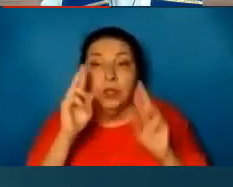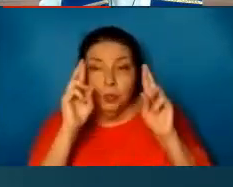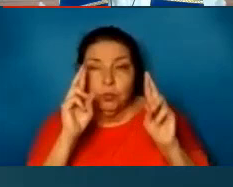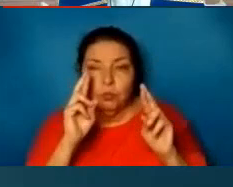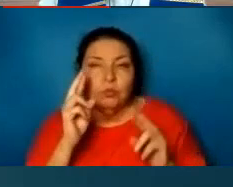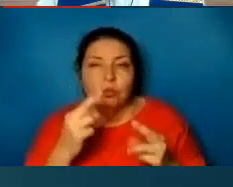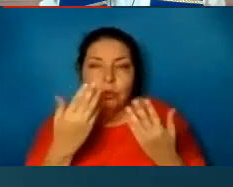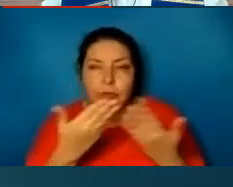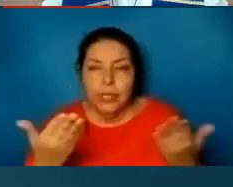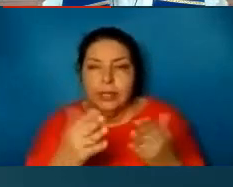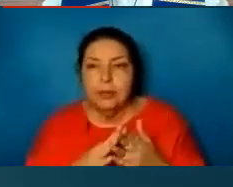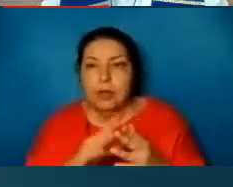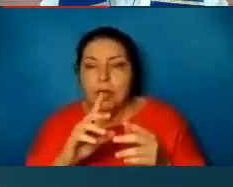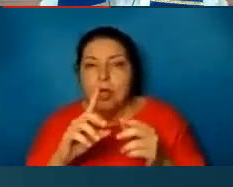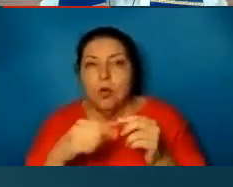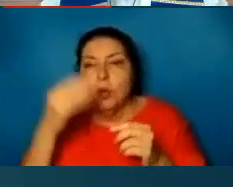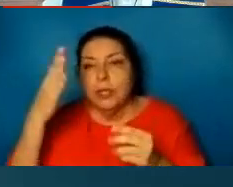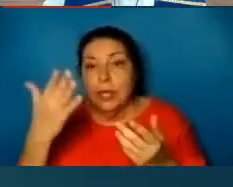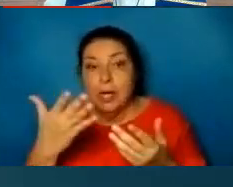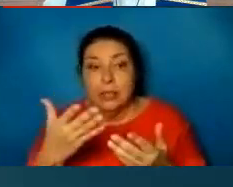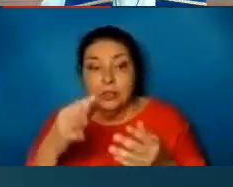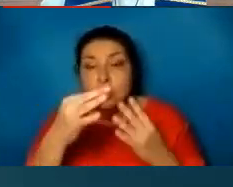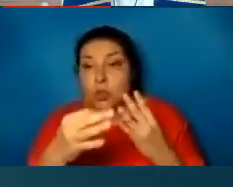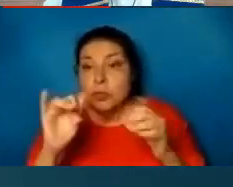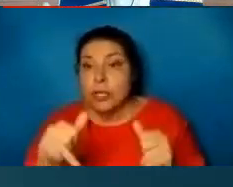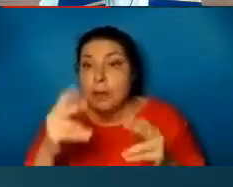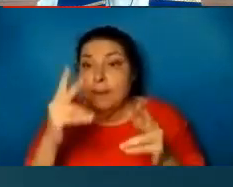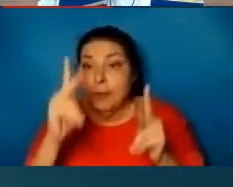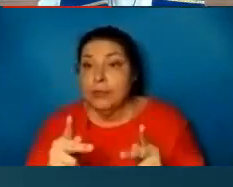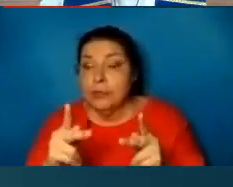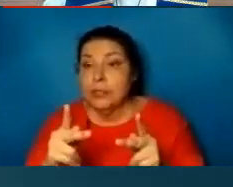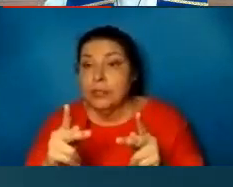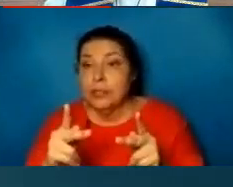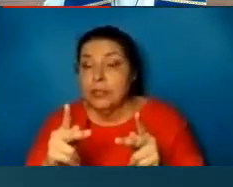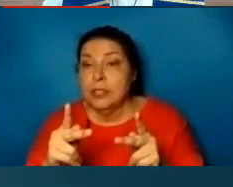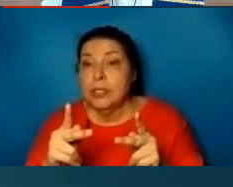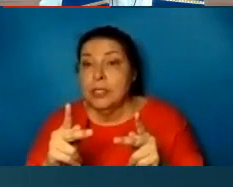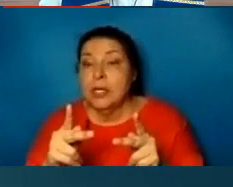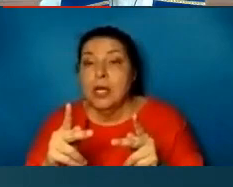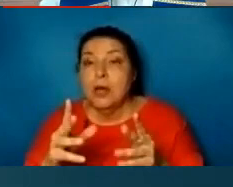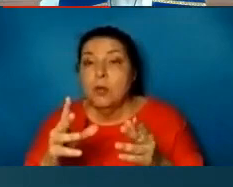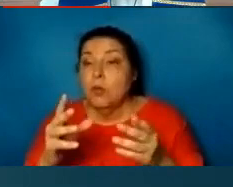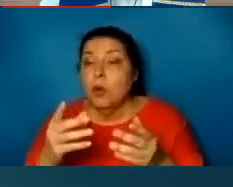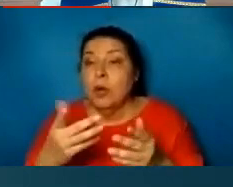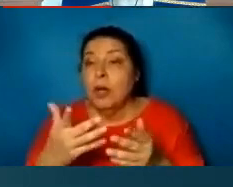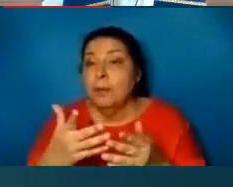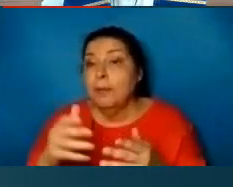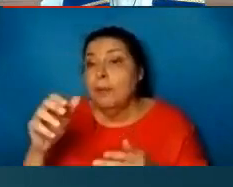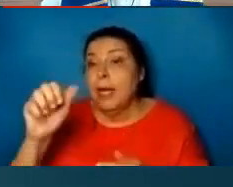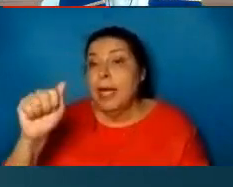that person to hold that important office, Aaron would anoint them with oil.